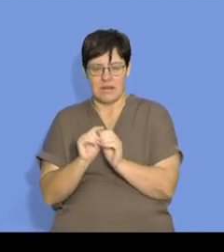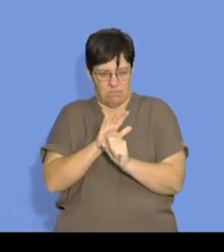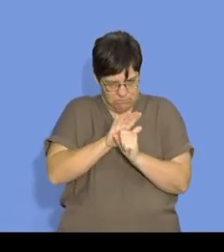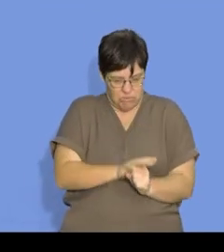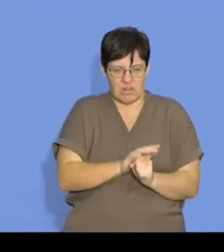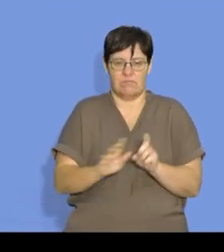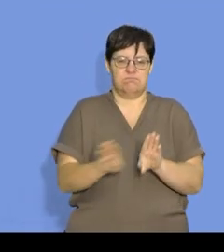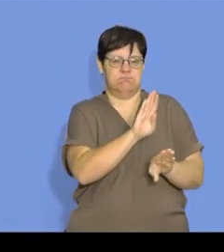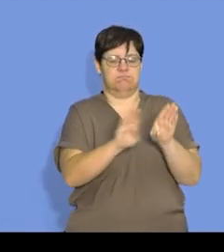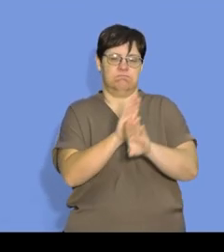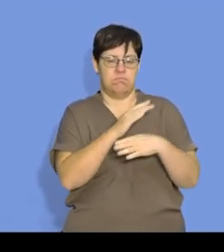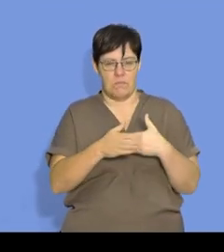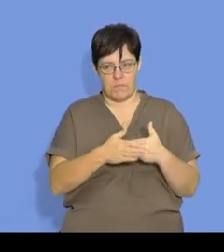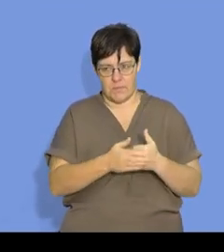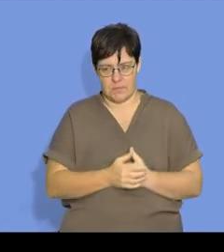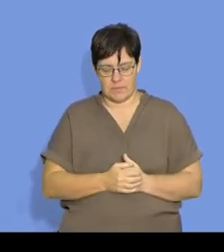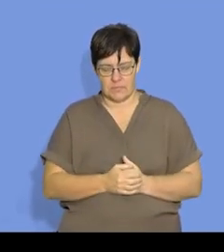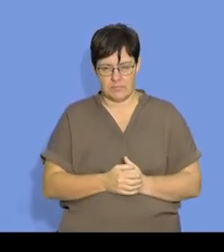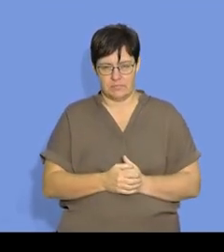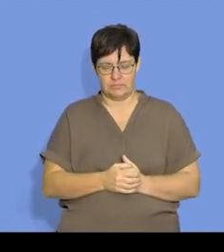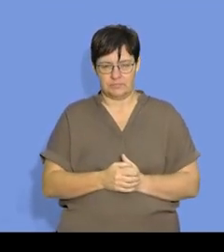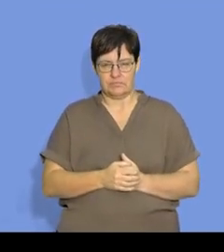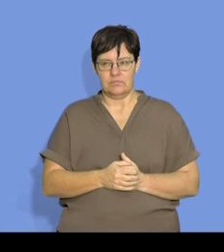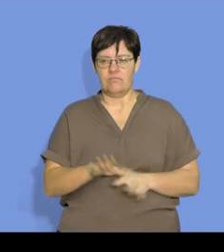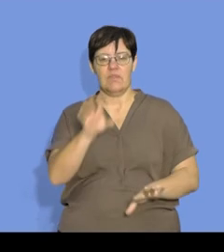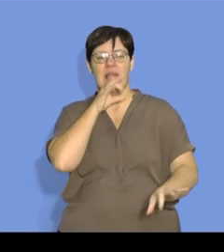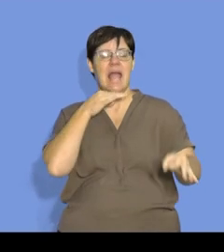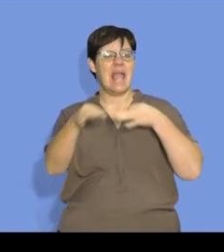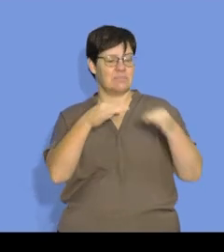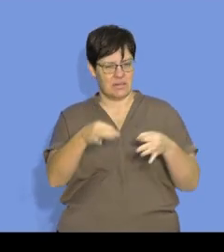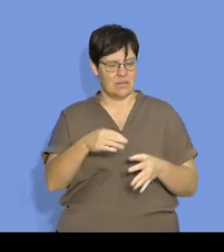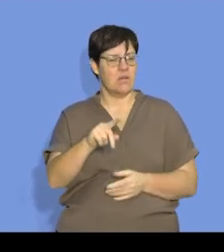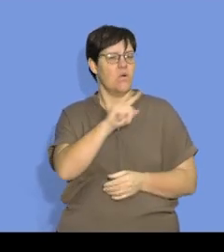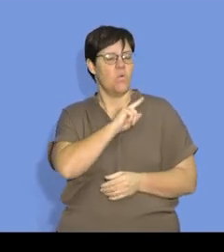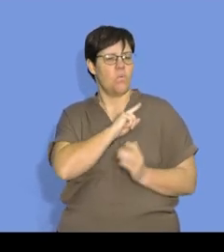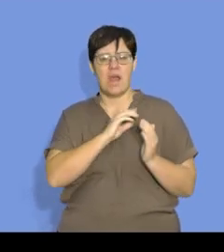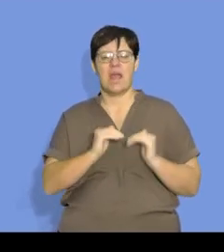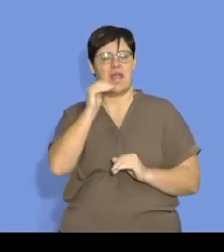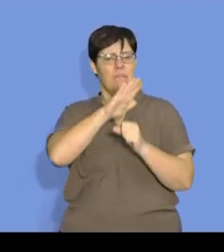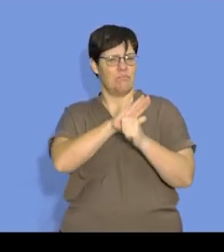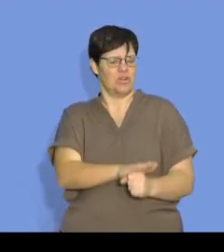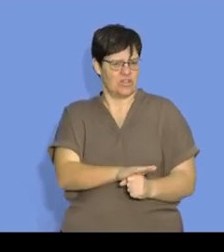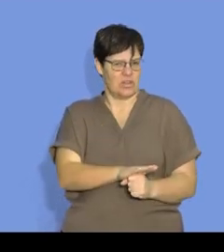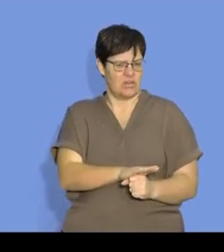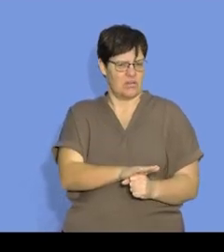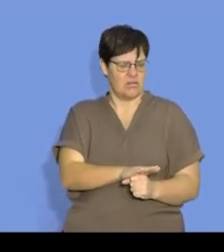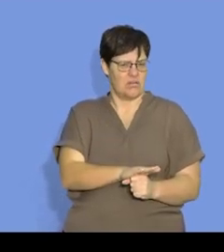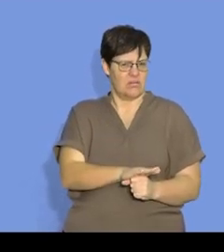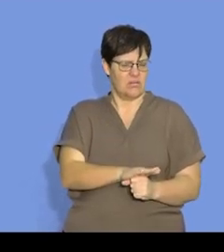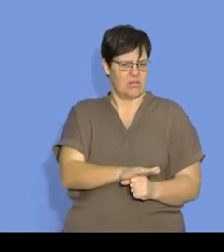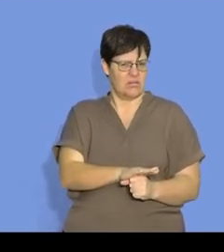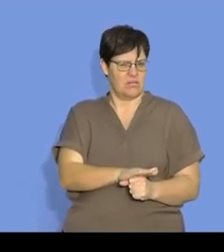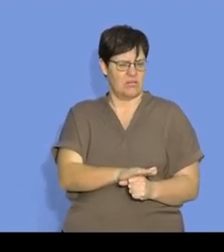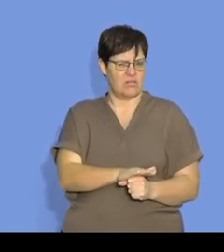volume, my pressure will increase. Right. So, just to explain, why does an increase in pressure